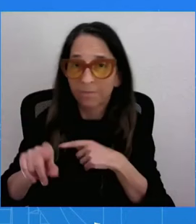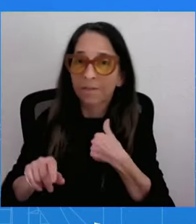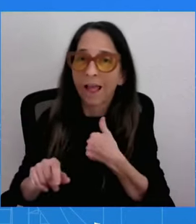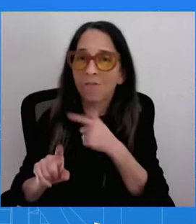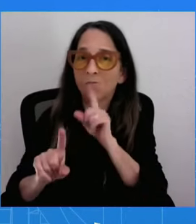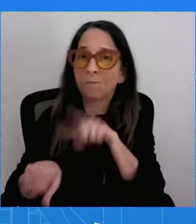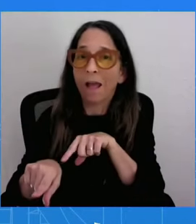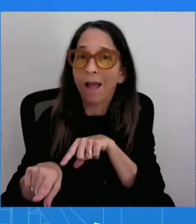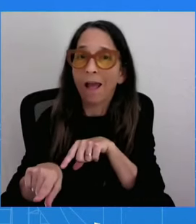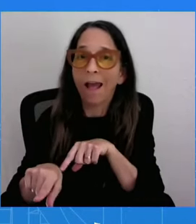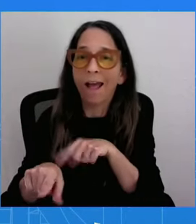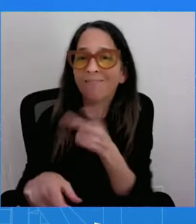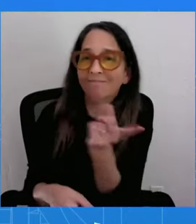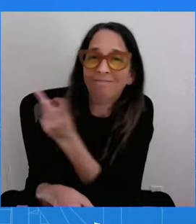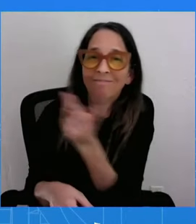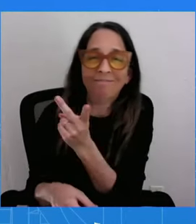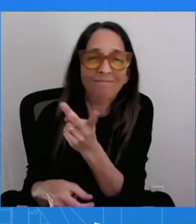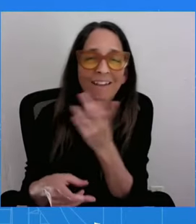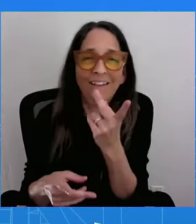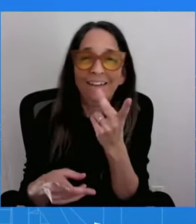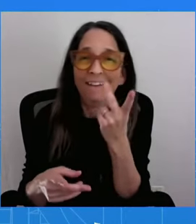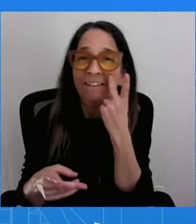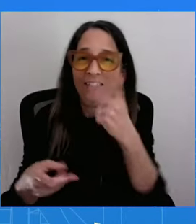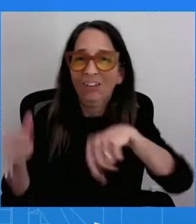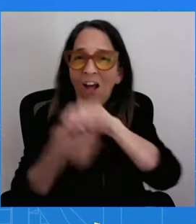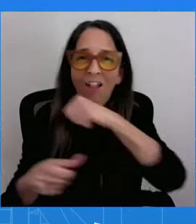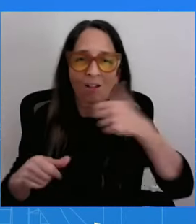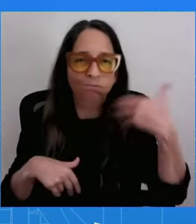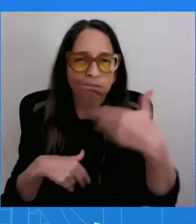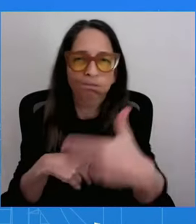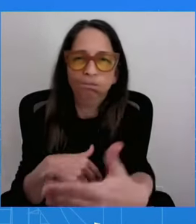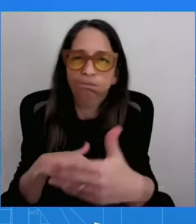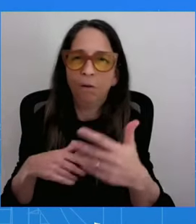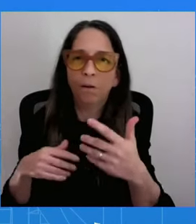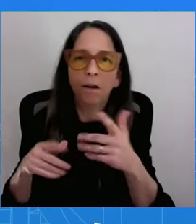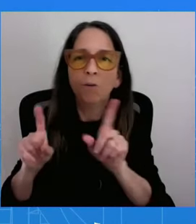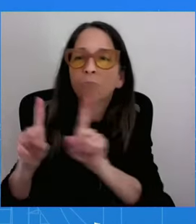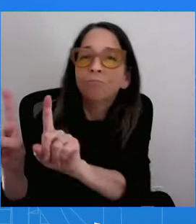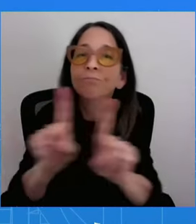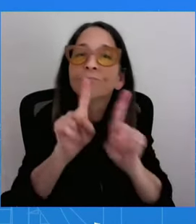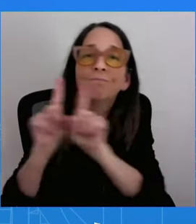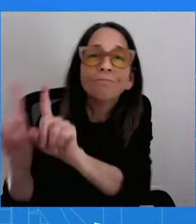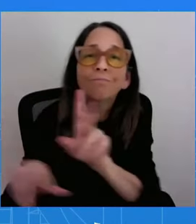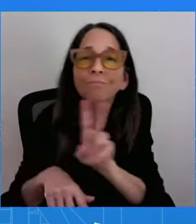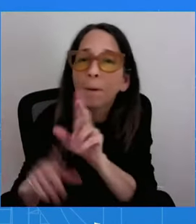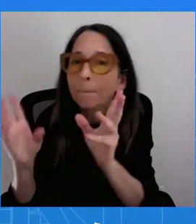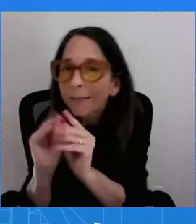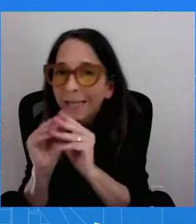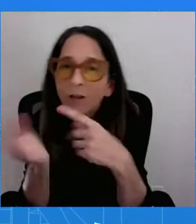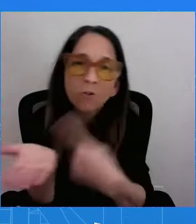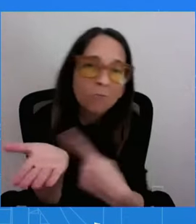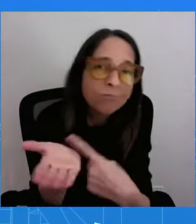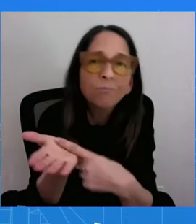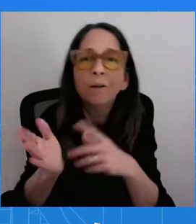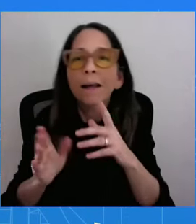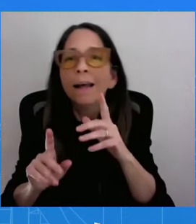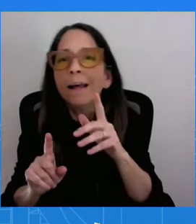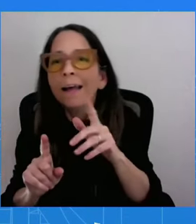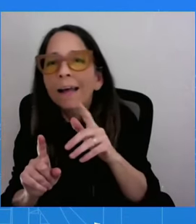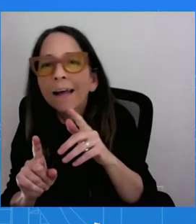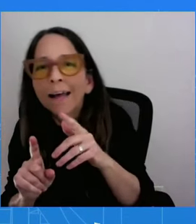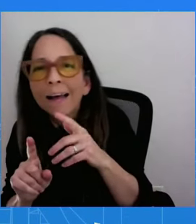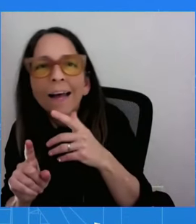-shoulder, talking about how they've been able to deliver for the American people, talking about Labor Day, the importance of union, the President